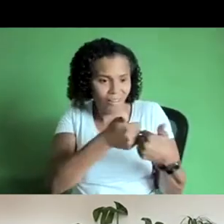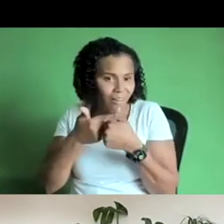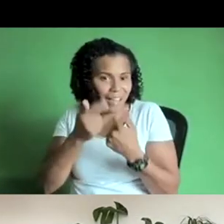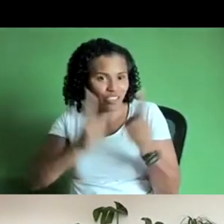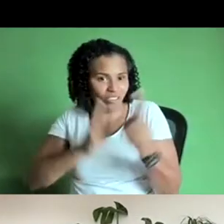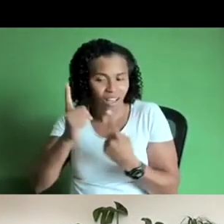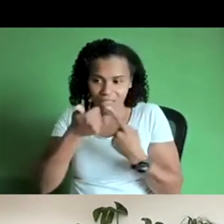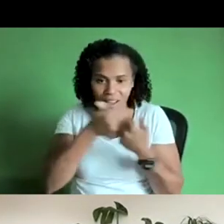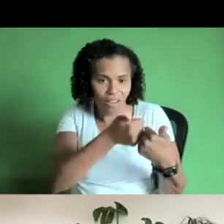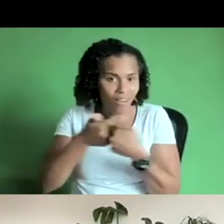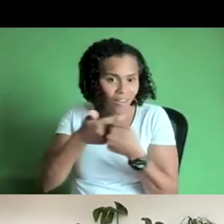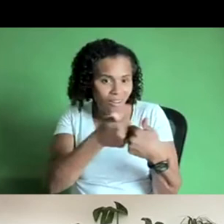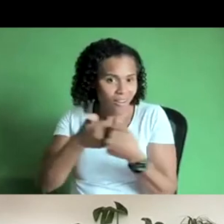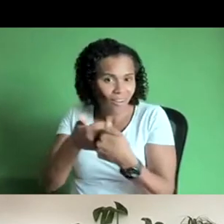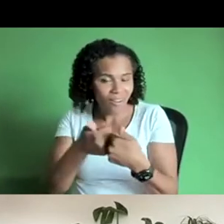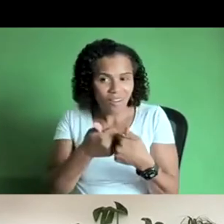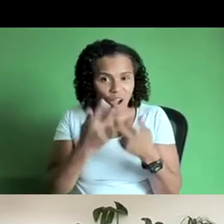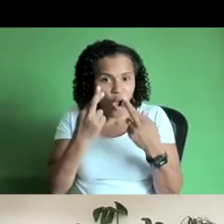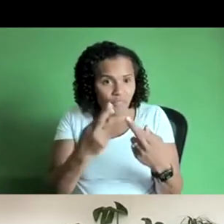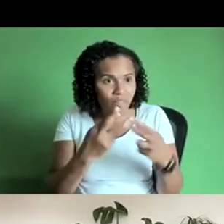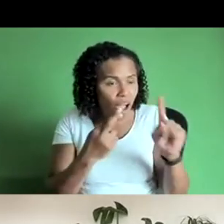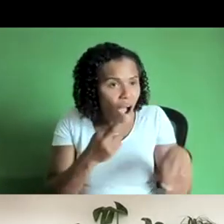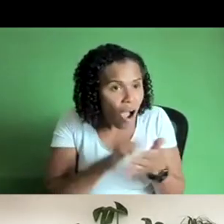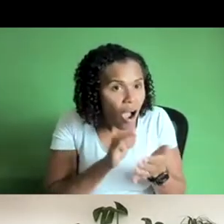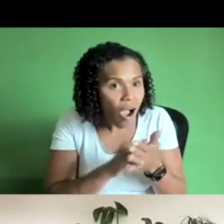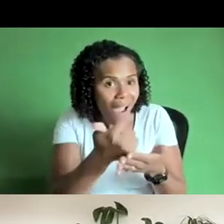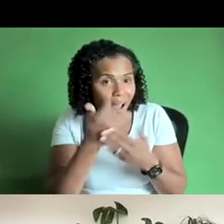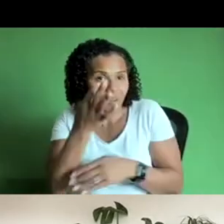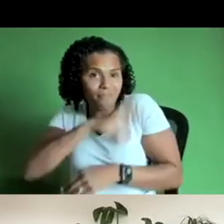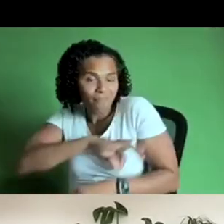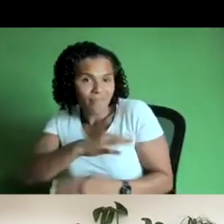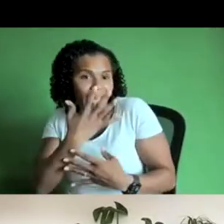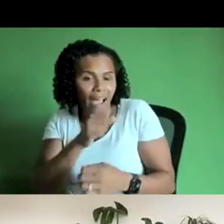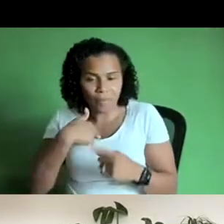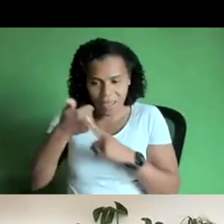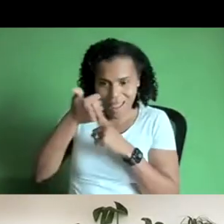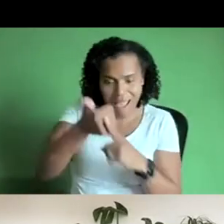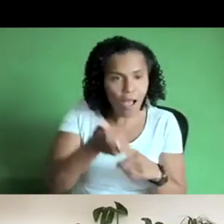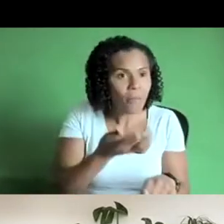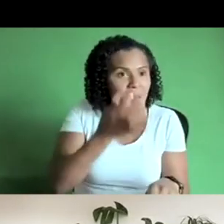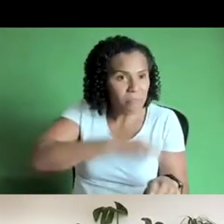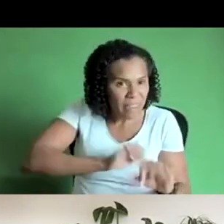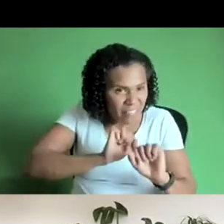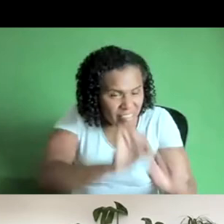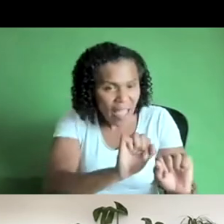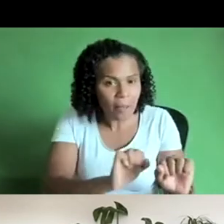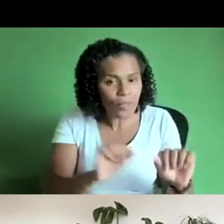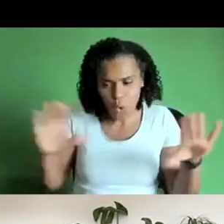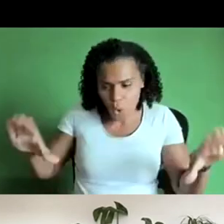benefit each other so so there is that kind of collective grouping as well as